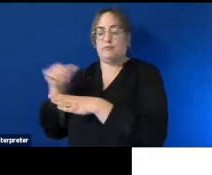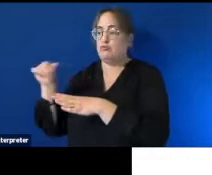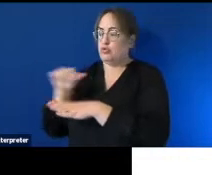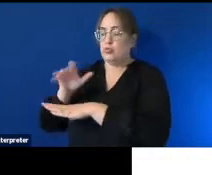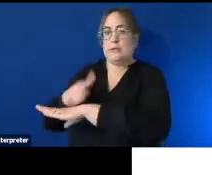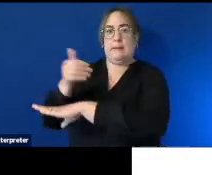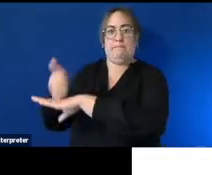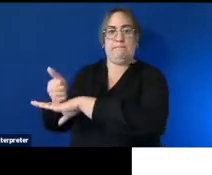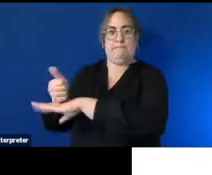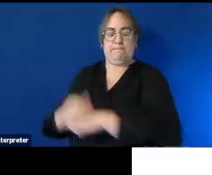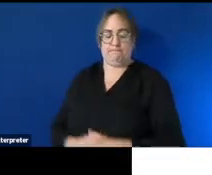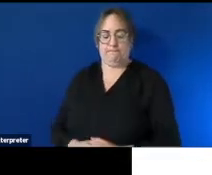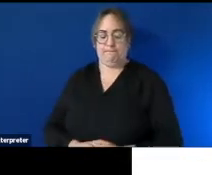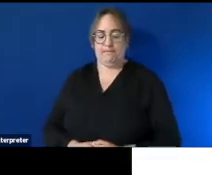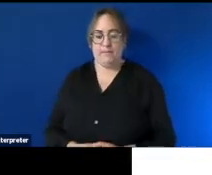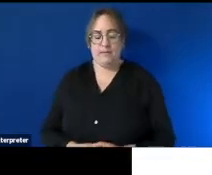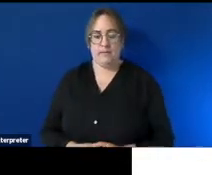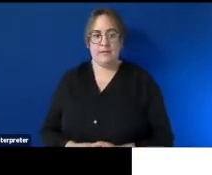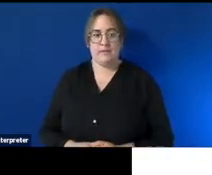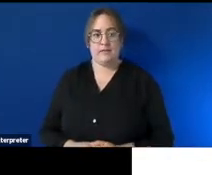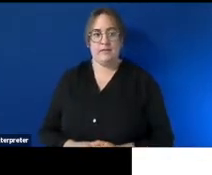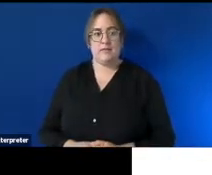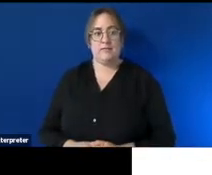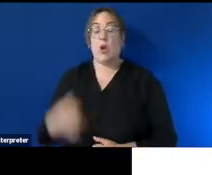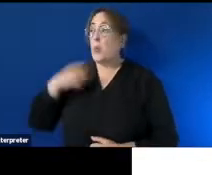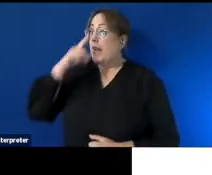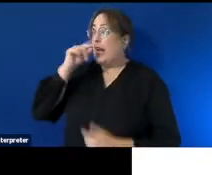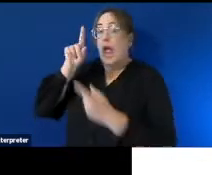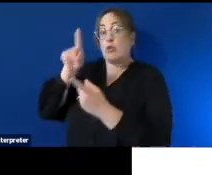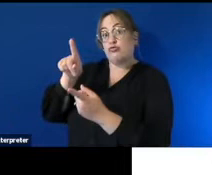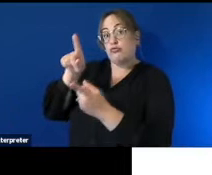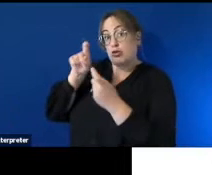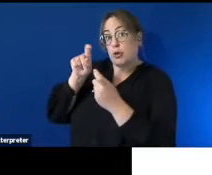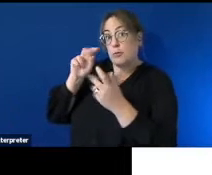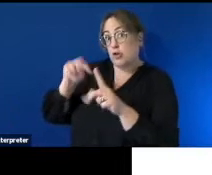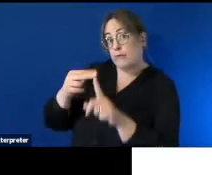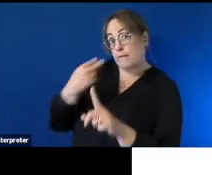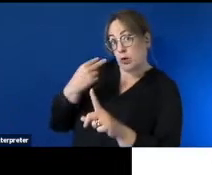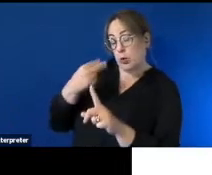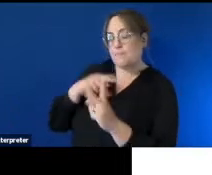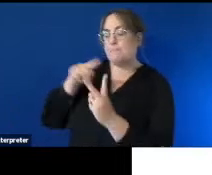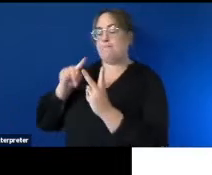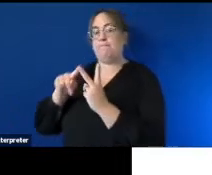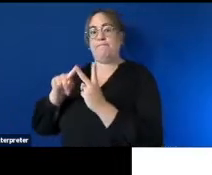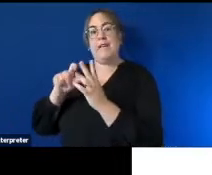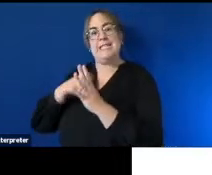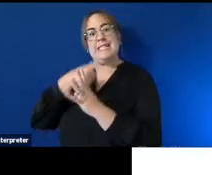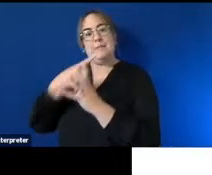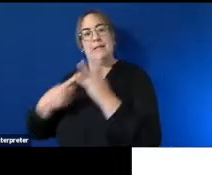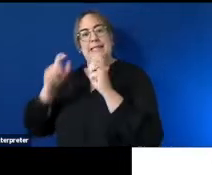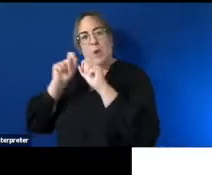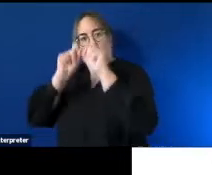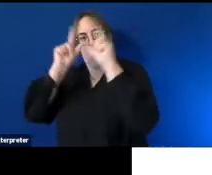uh followed by the recruitment review we deliver a disability awareness information session which gives the employers